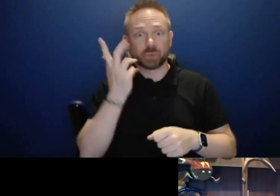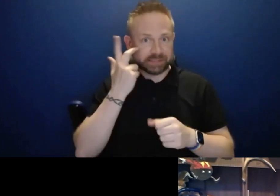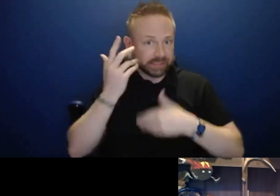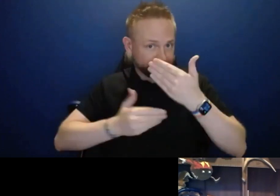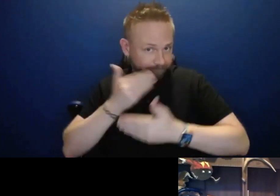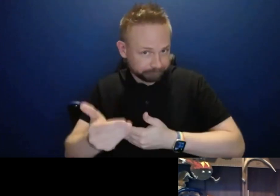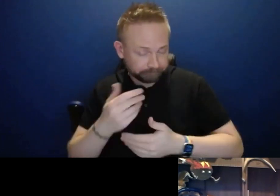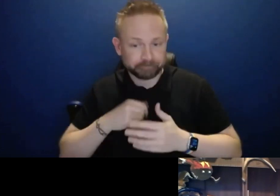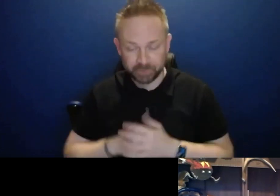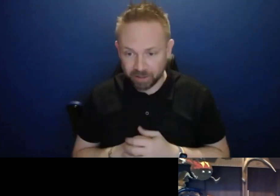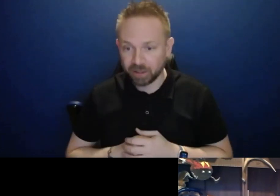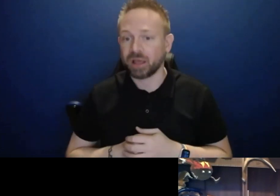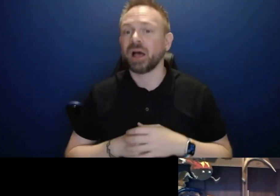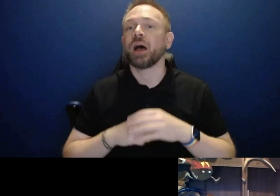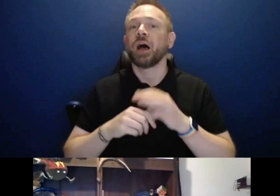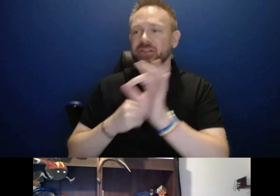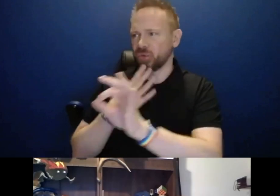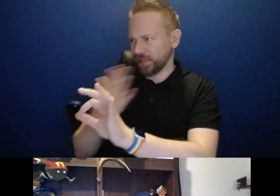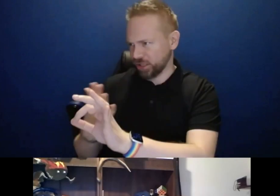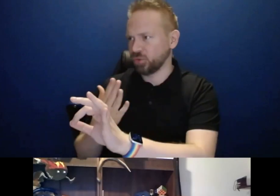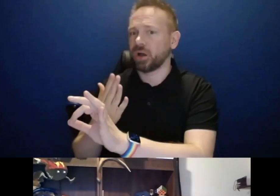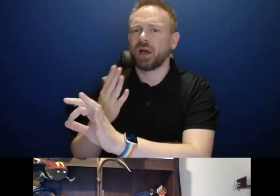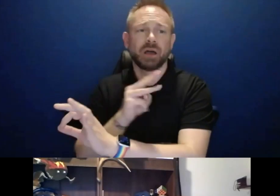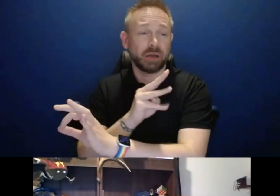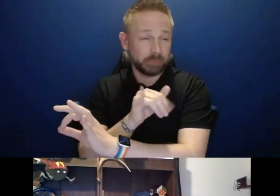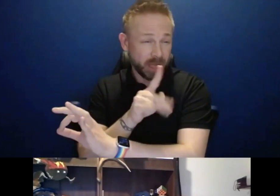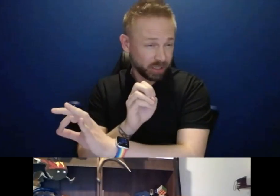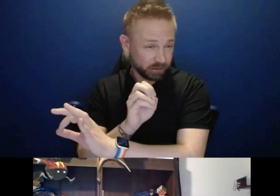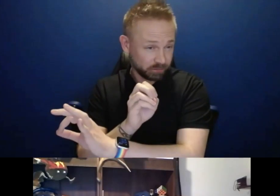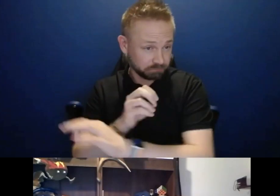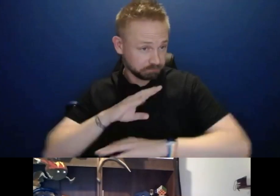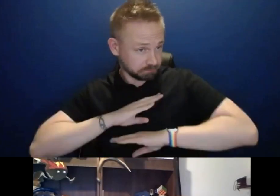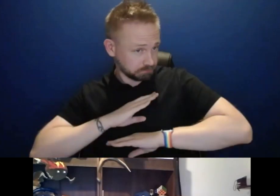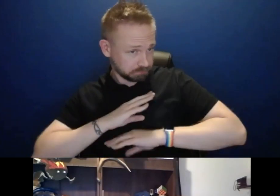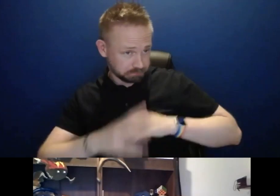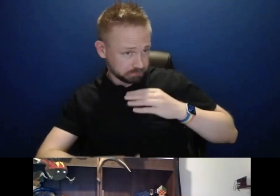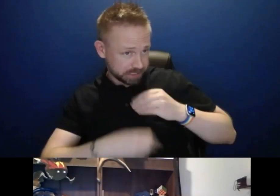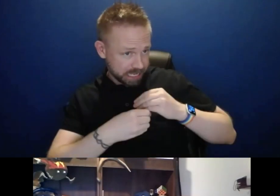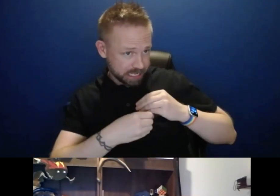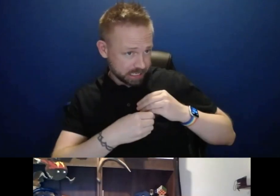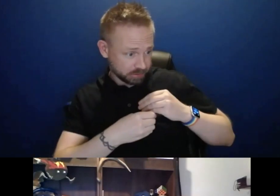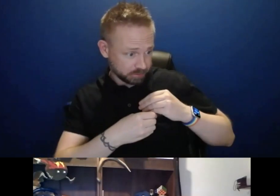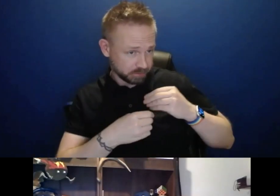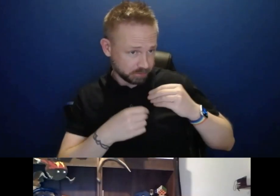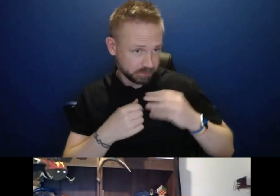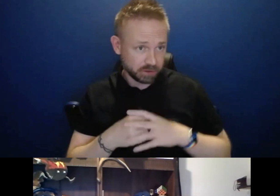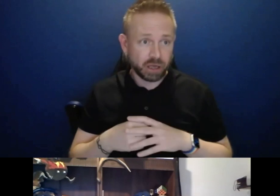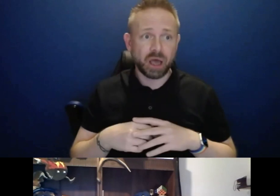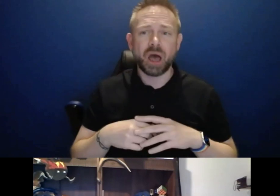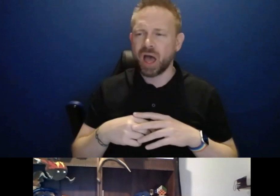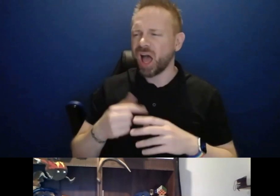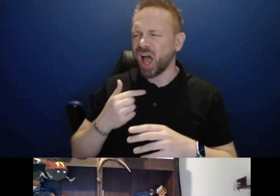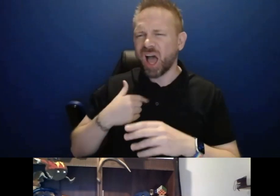So thanks Broderick. Mike, is there anything that you would add to that before we go to questions? Thanks Todd. Yeah, I would.